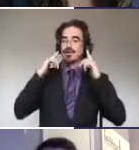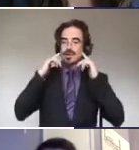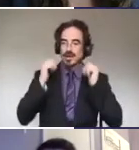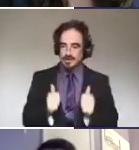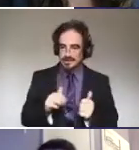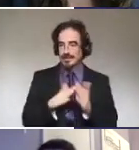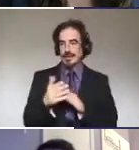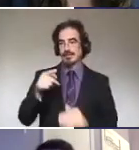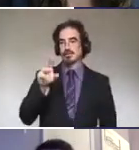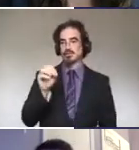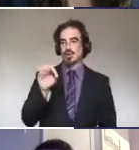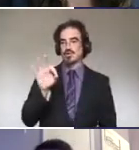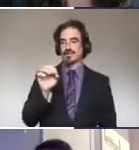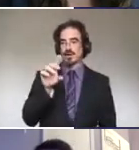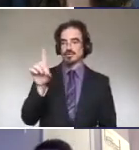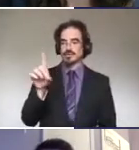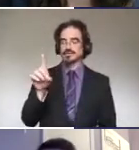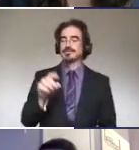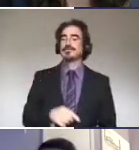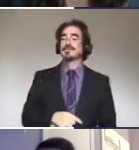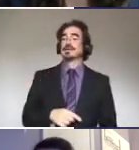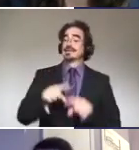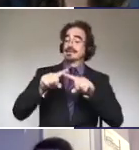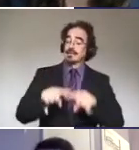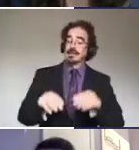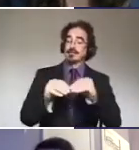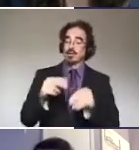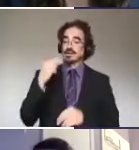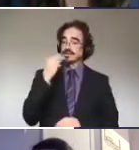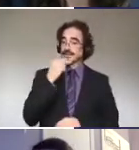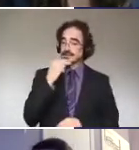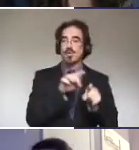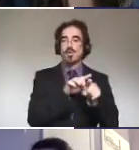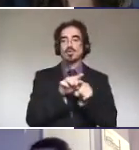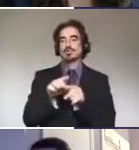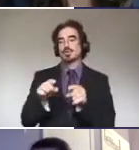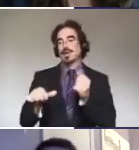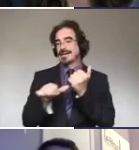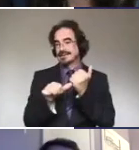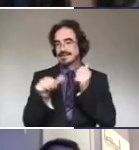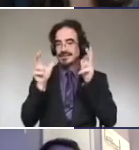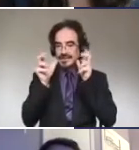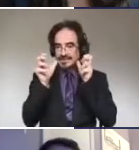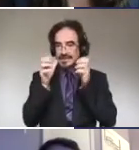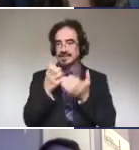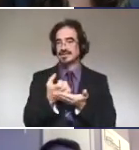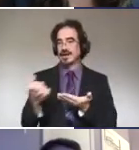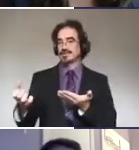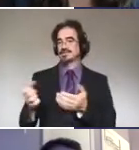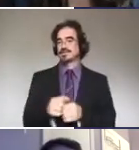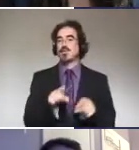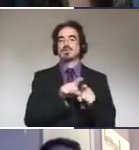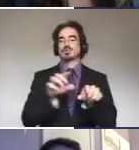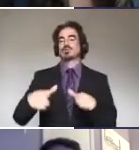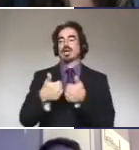I was relying more on speech reading, definitely needed my assistive listening devices, difficulty on the phone too.